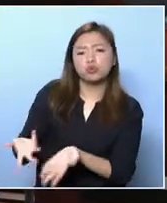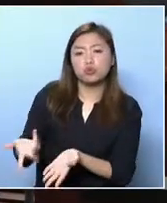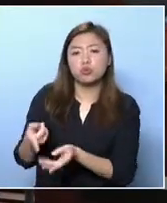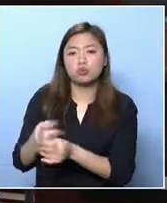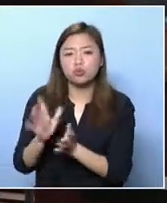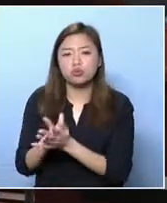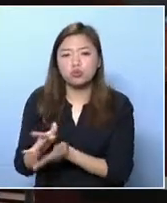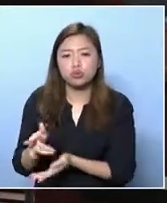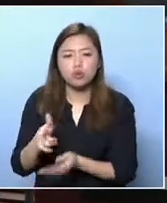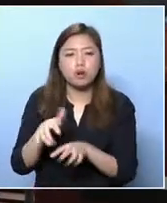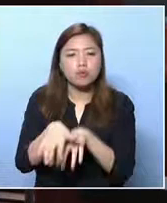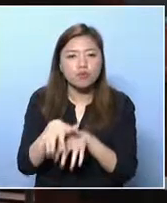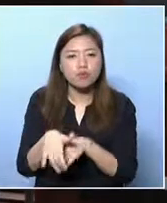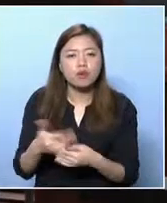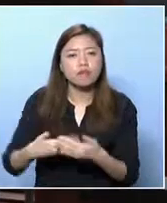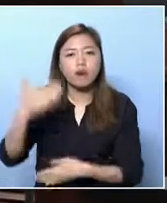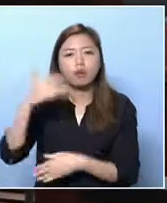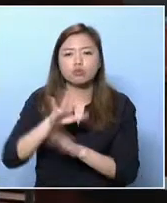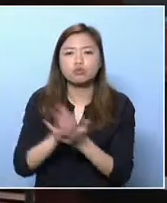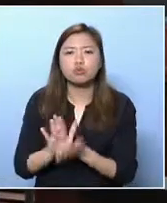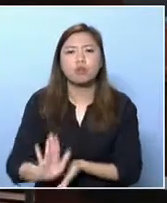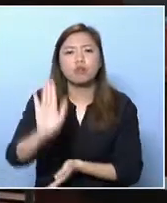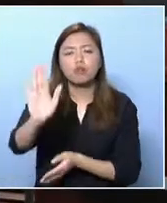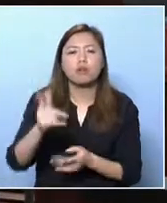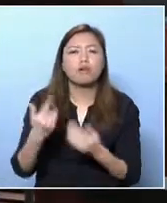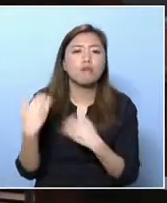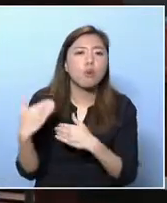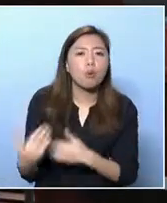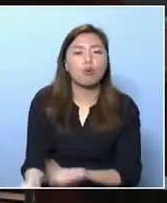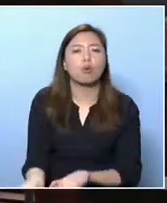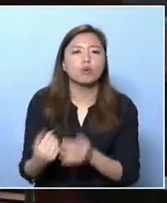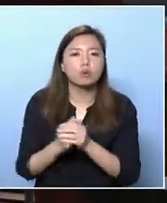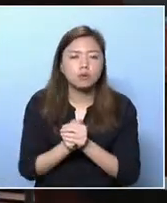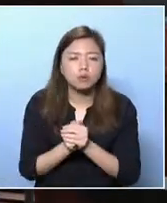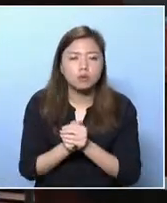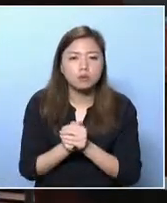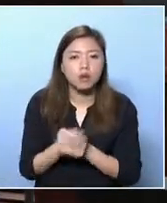services, where you blame the lack of land,